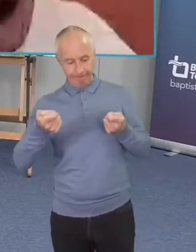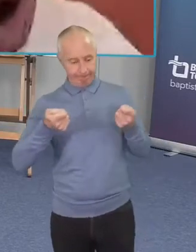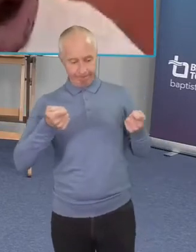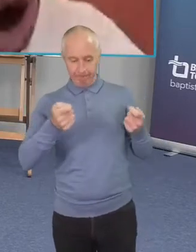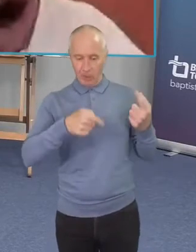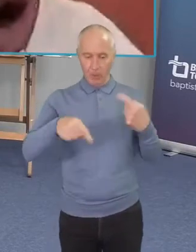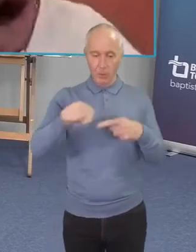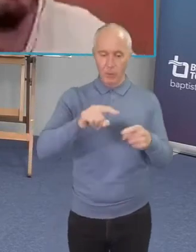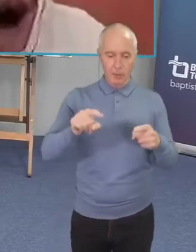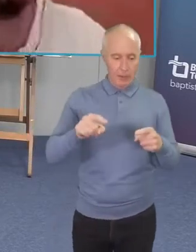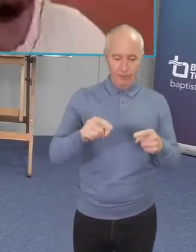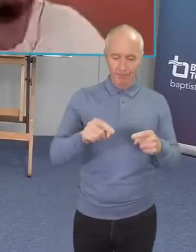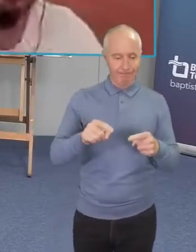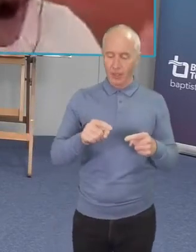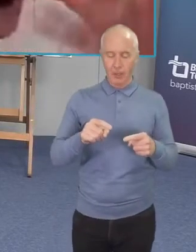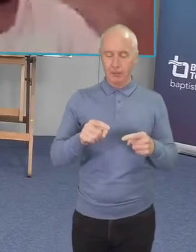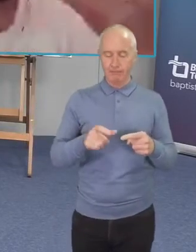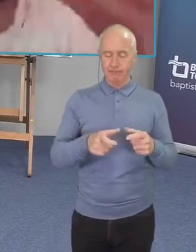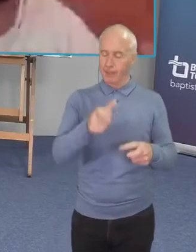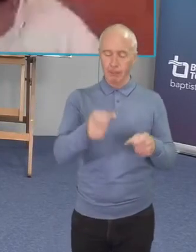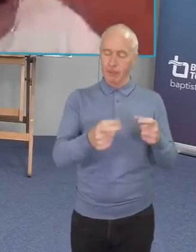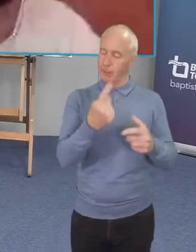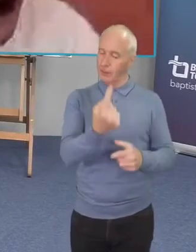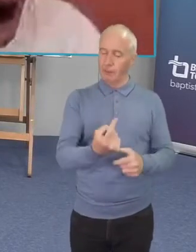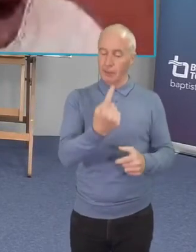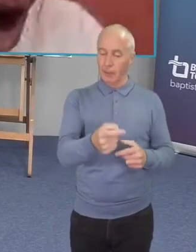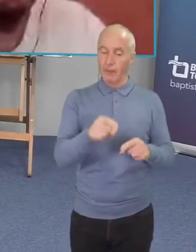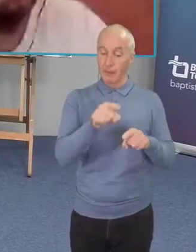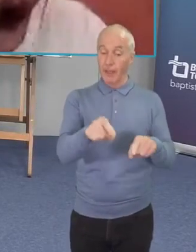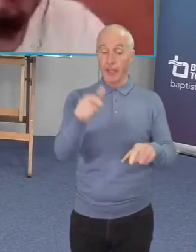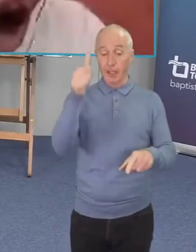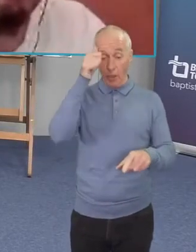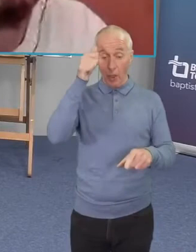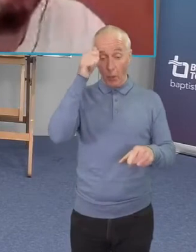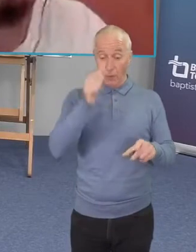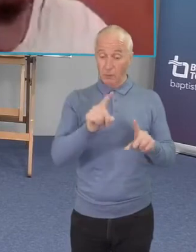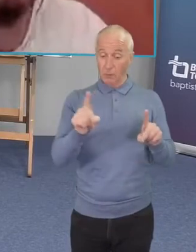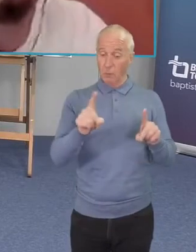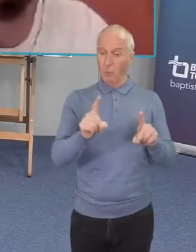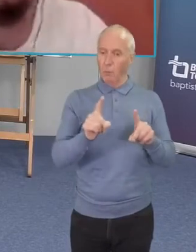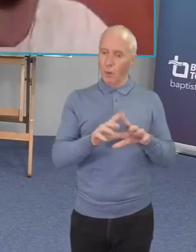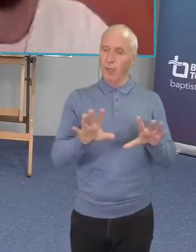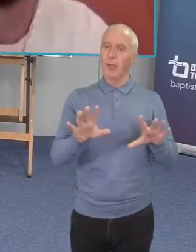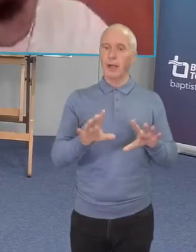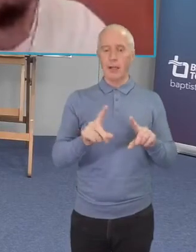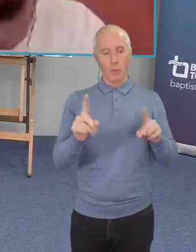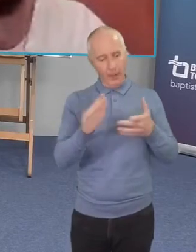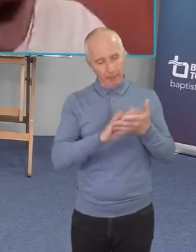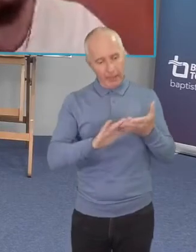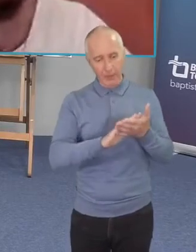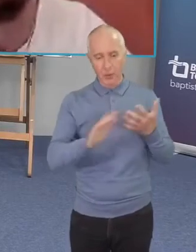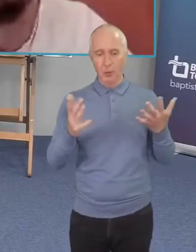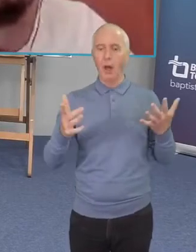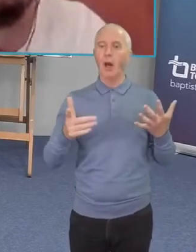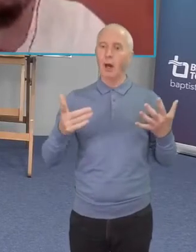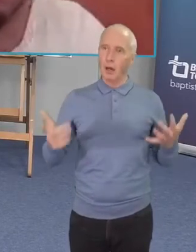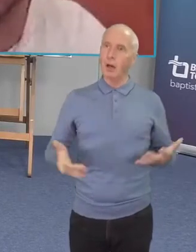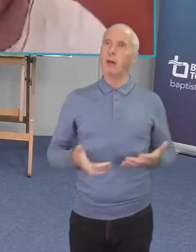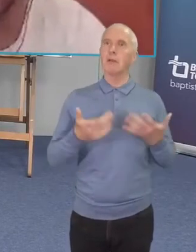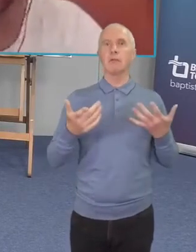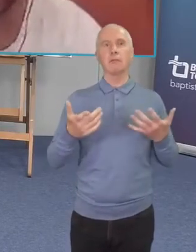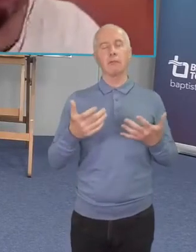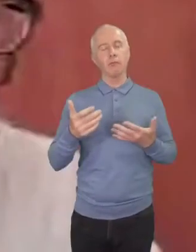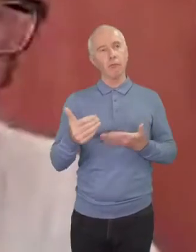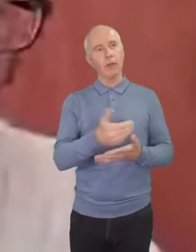actually the people themselves that know what it takes to recover and they know when to break their own rules right and when to show grace to someone